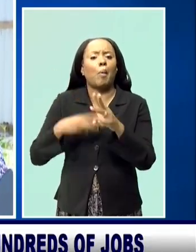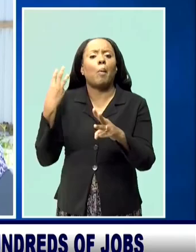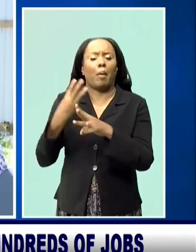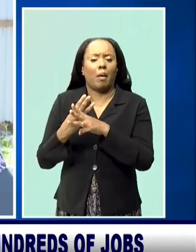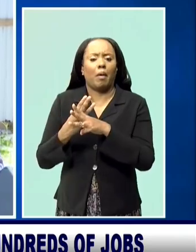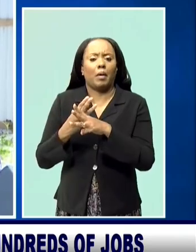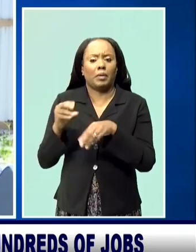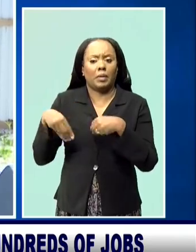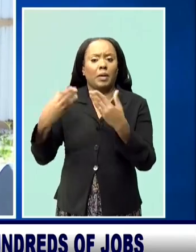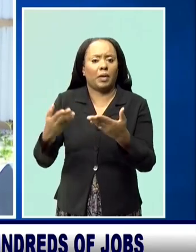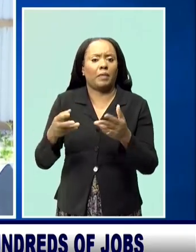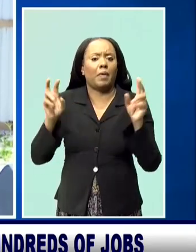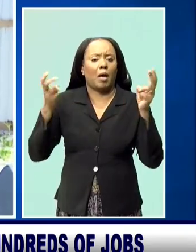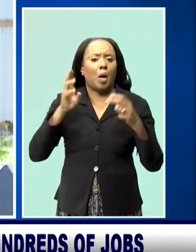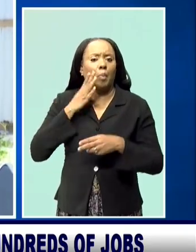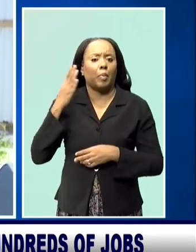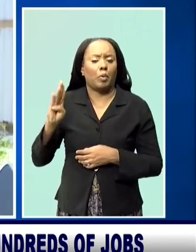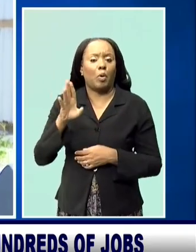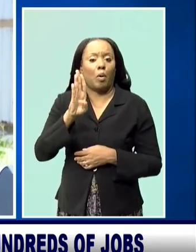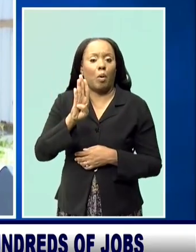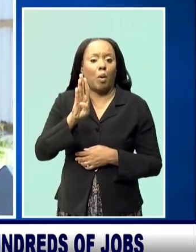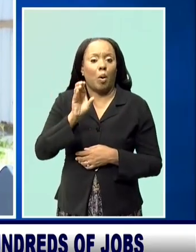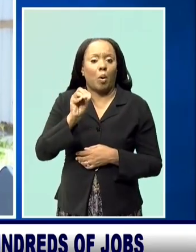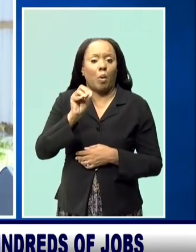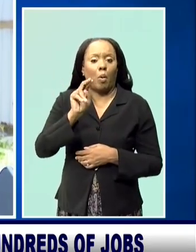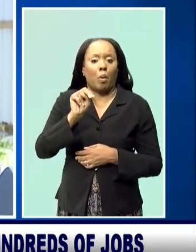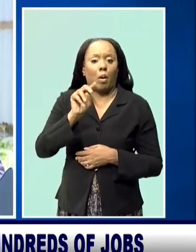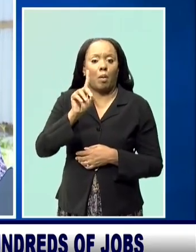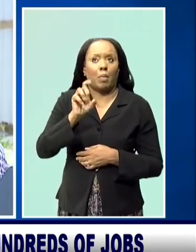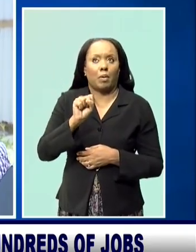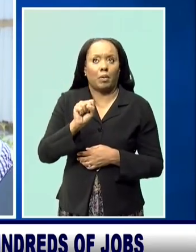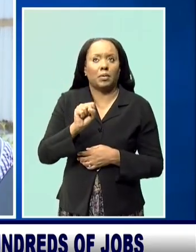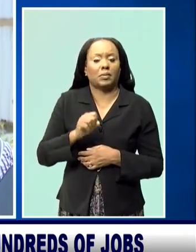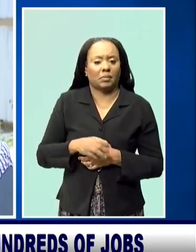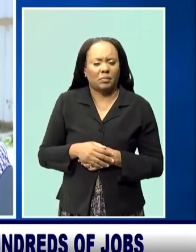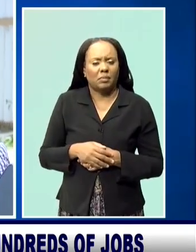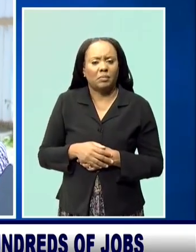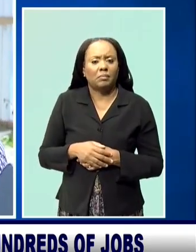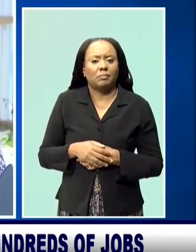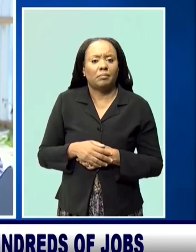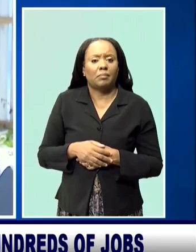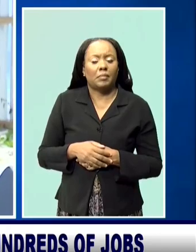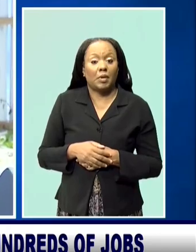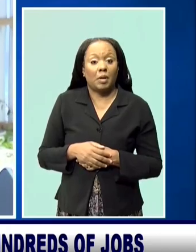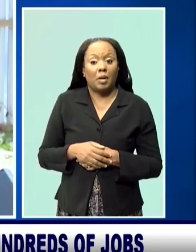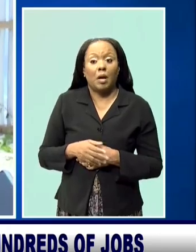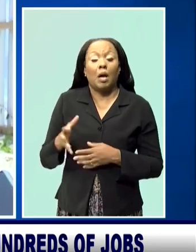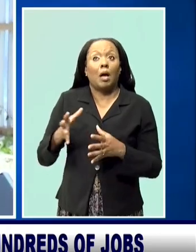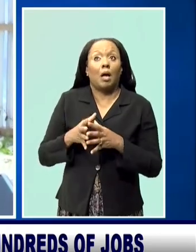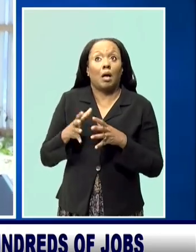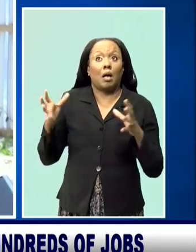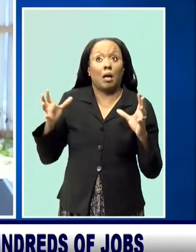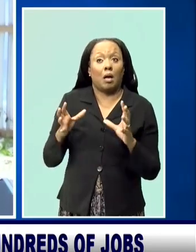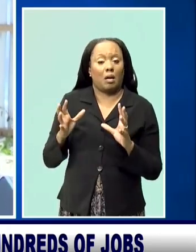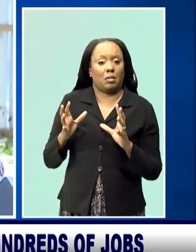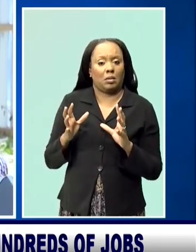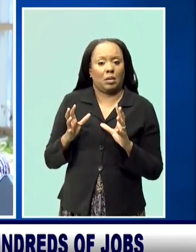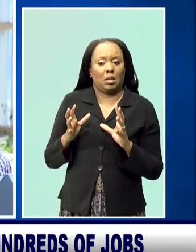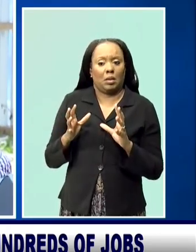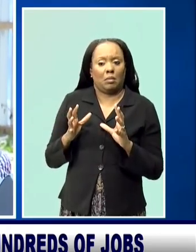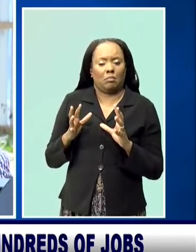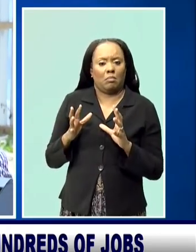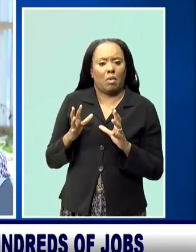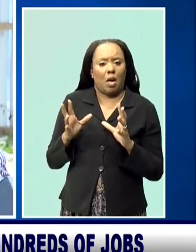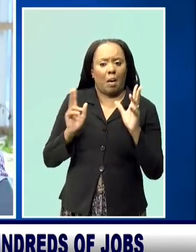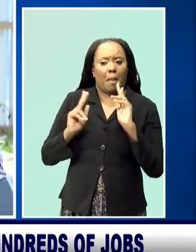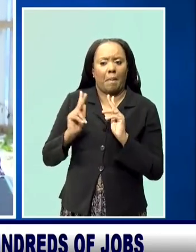purpose of the conversation this morning, is the fact that those blue bonds were oversubscribed and that 150%